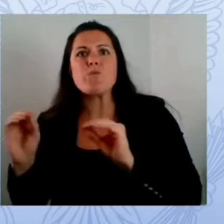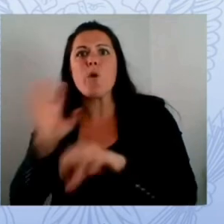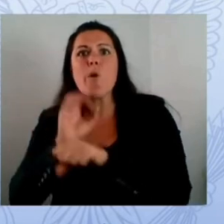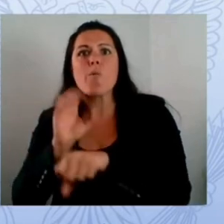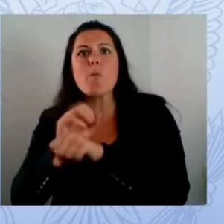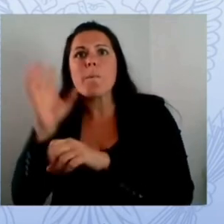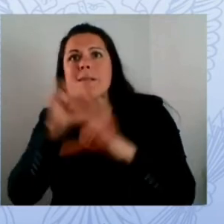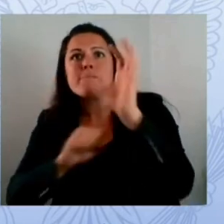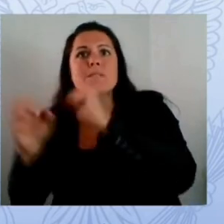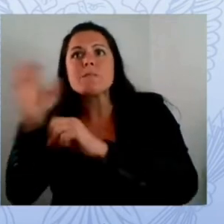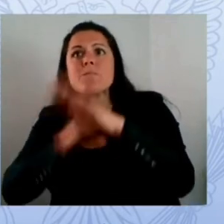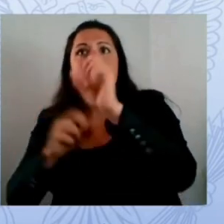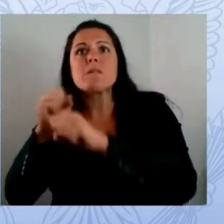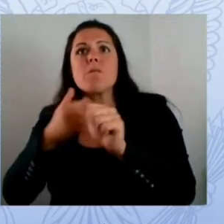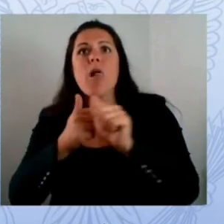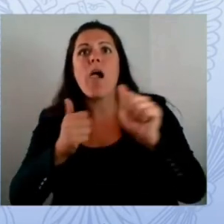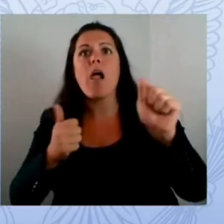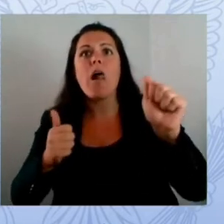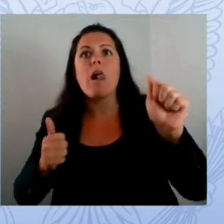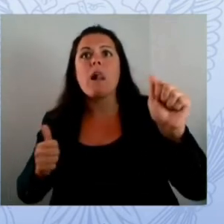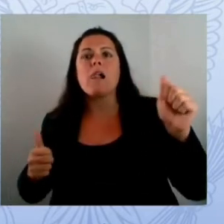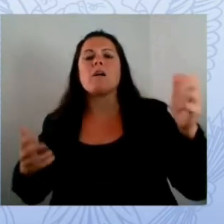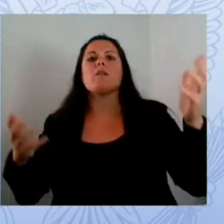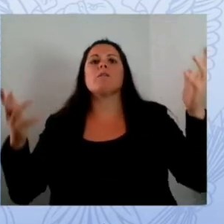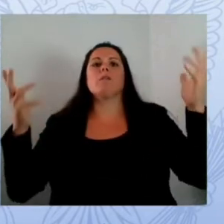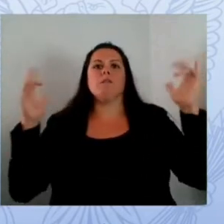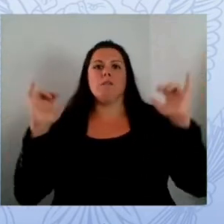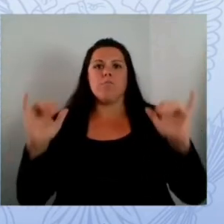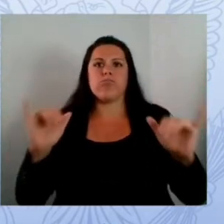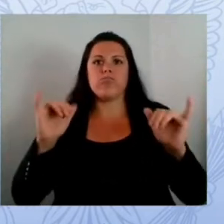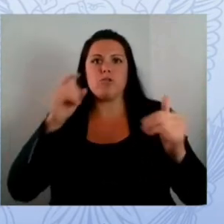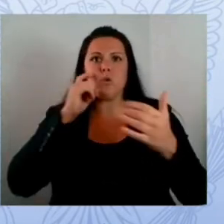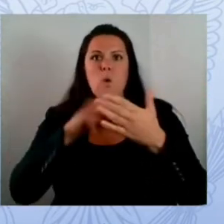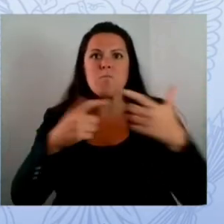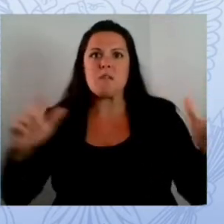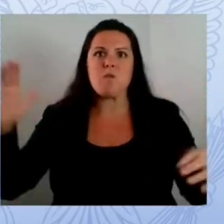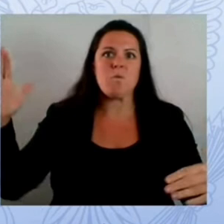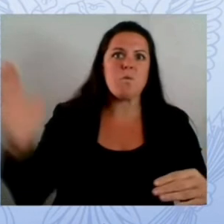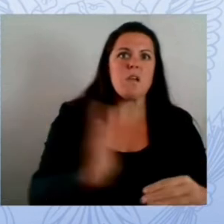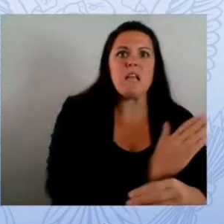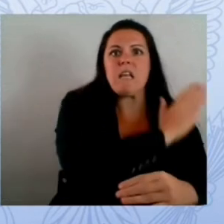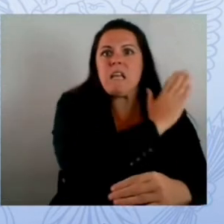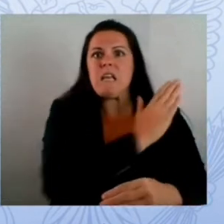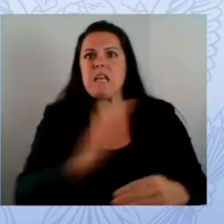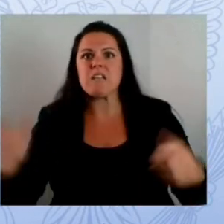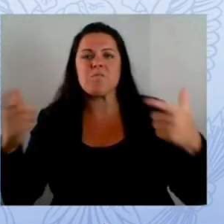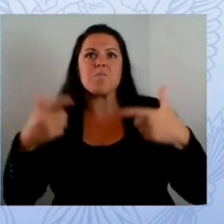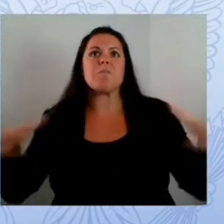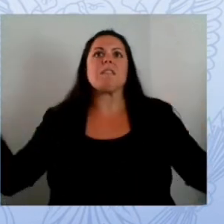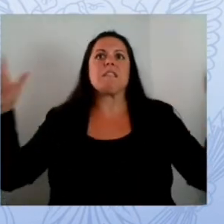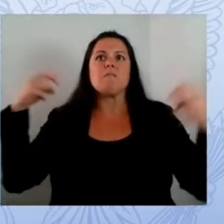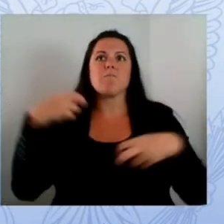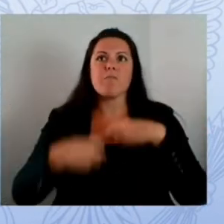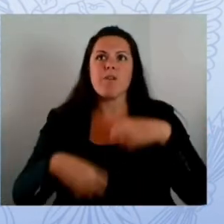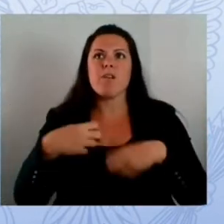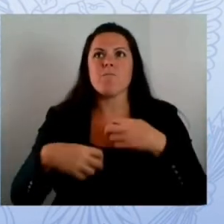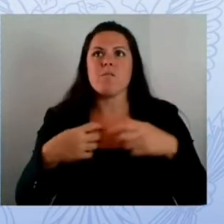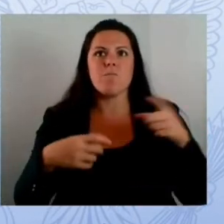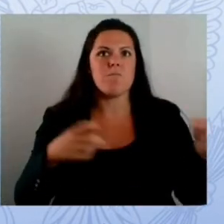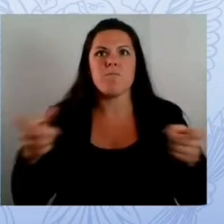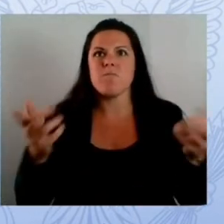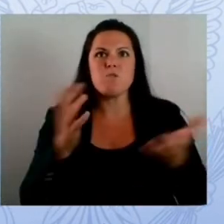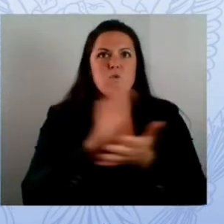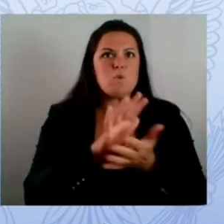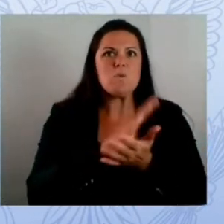place systems that allow the intermediate units to really step up we serve as an rwan provider internet services